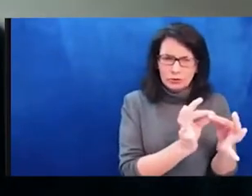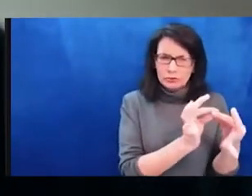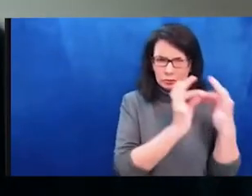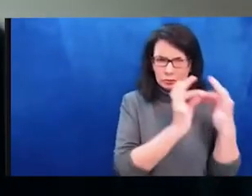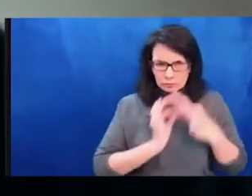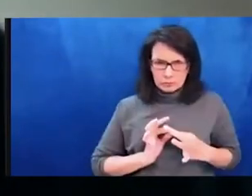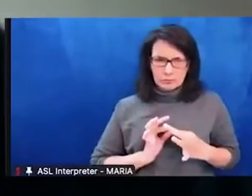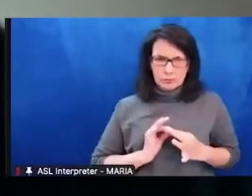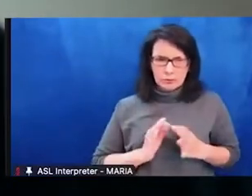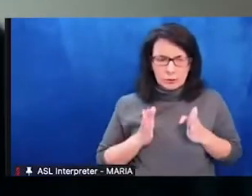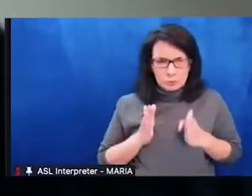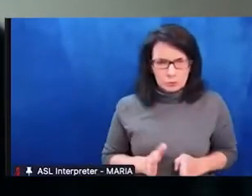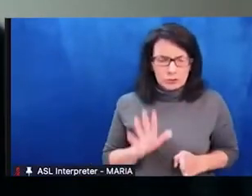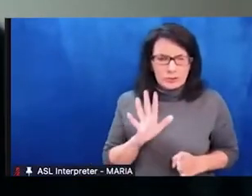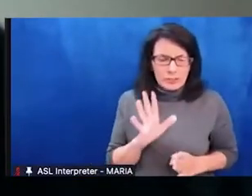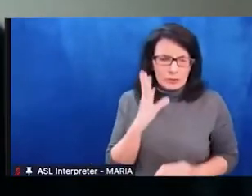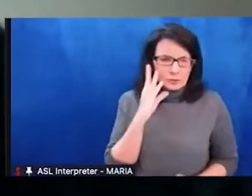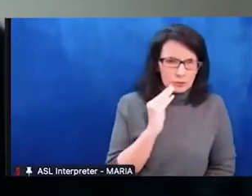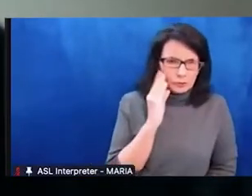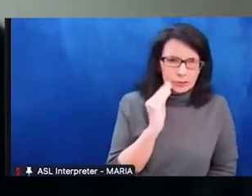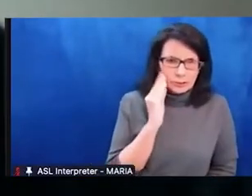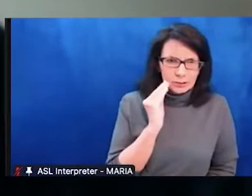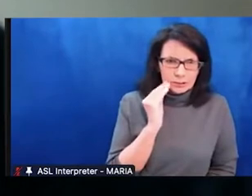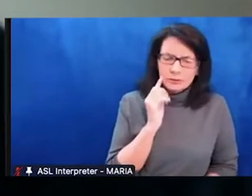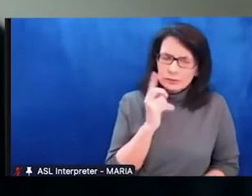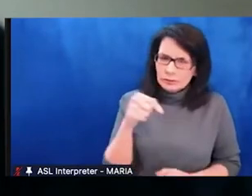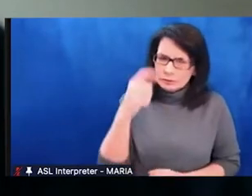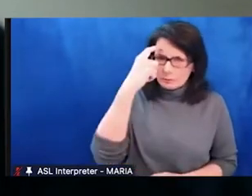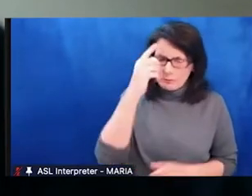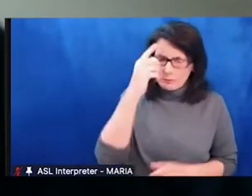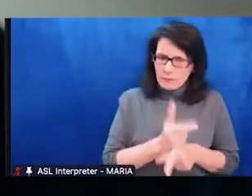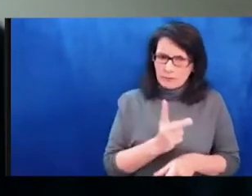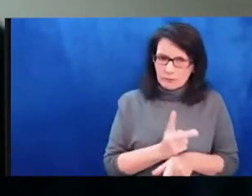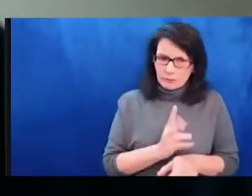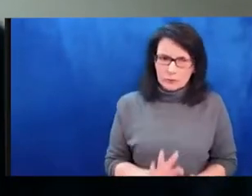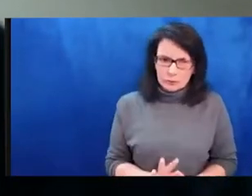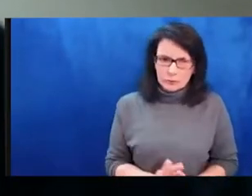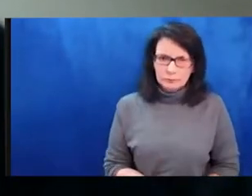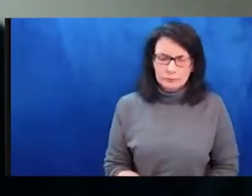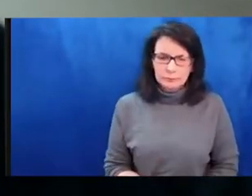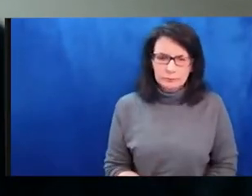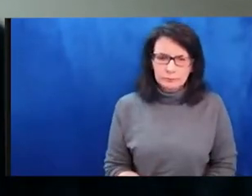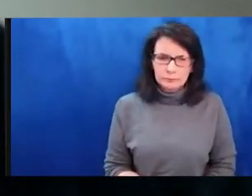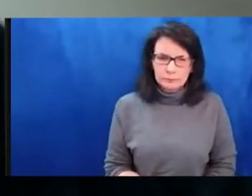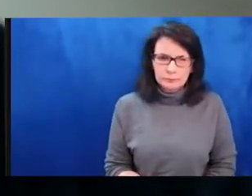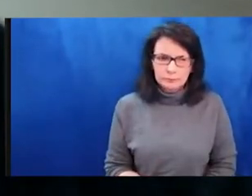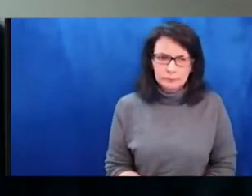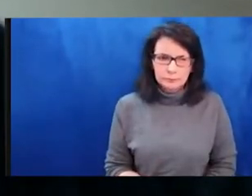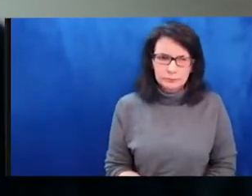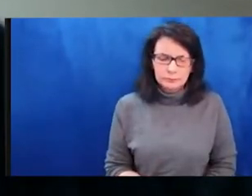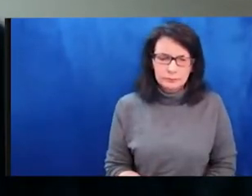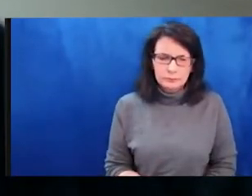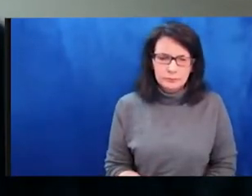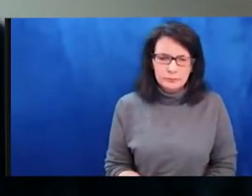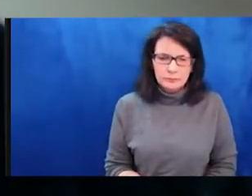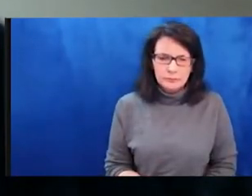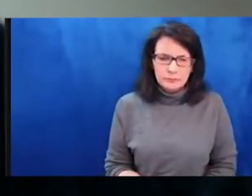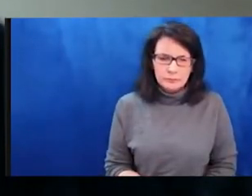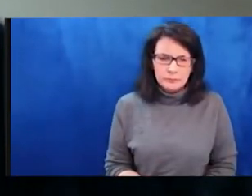bringing one's words and one's language back to one's body and visceral